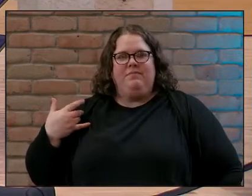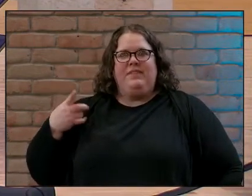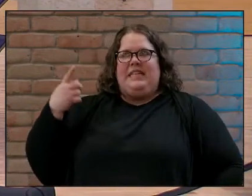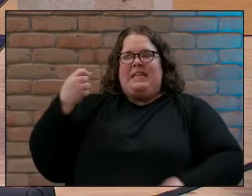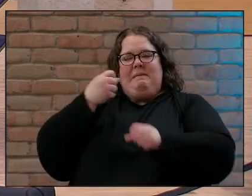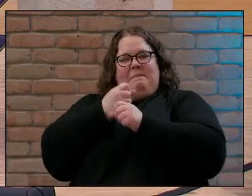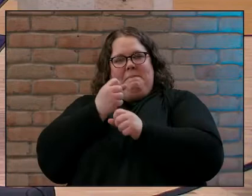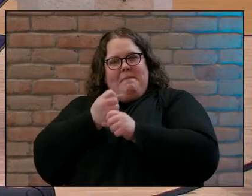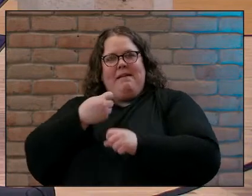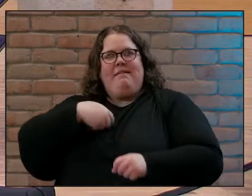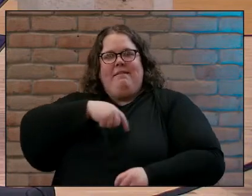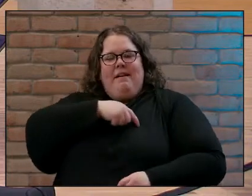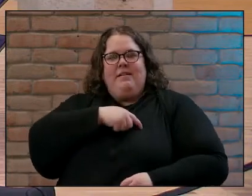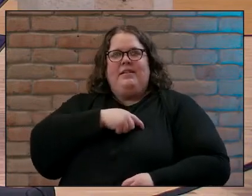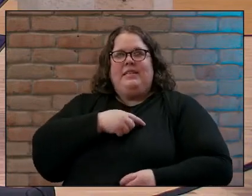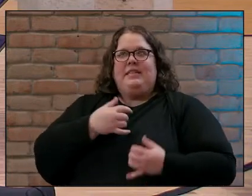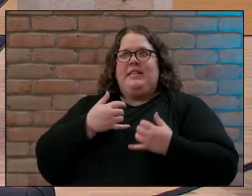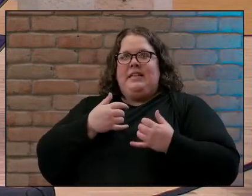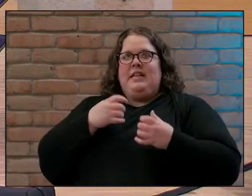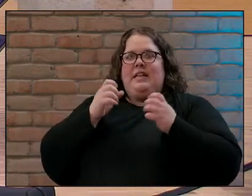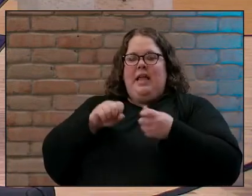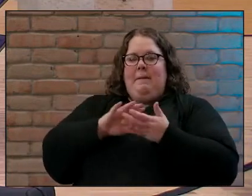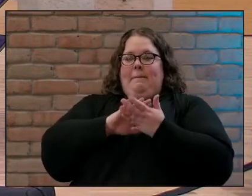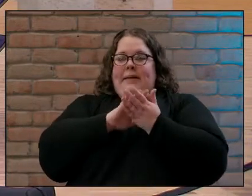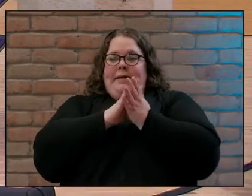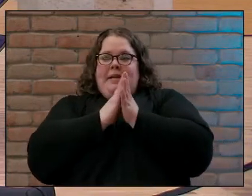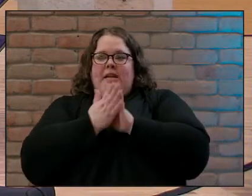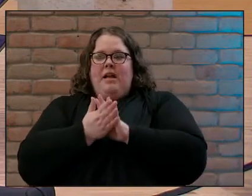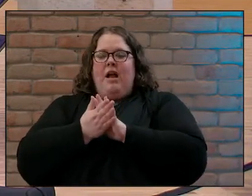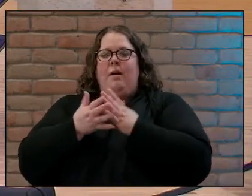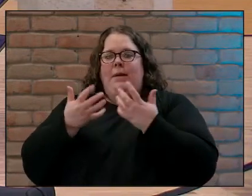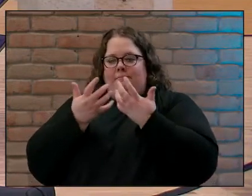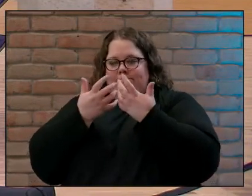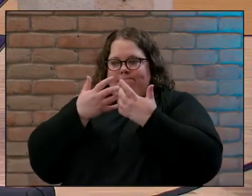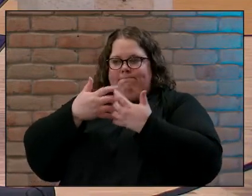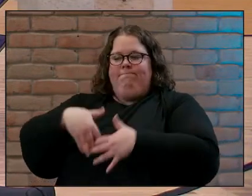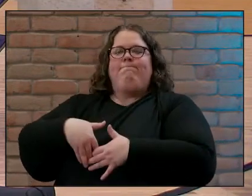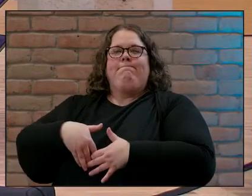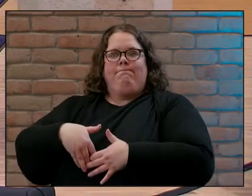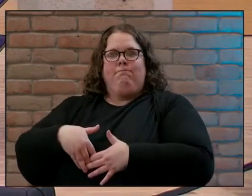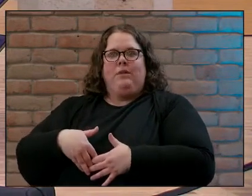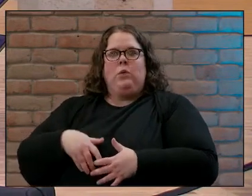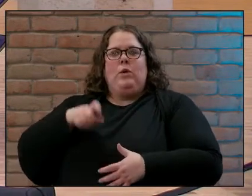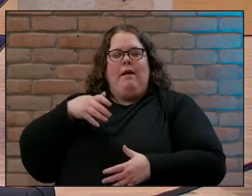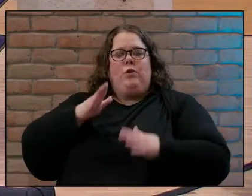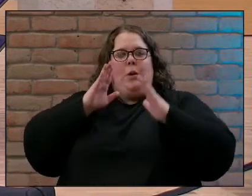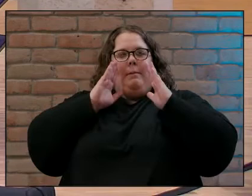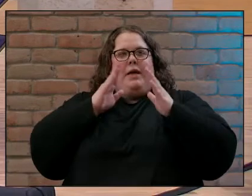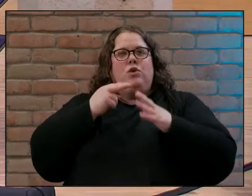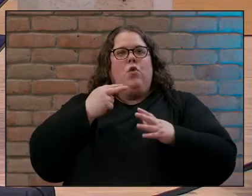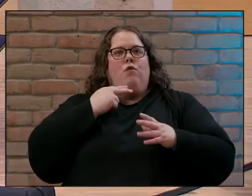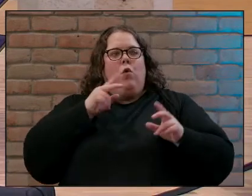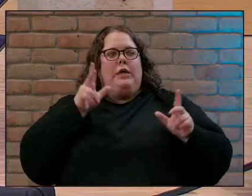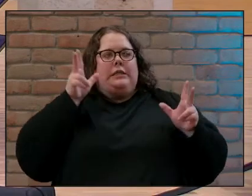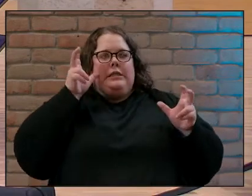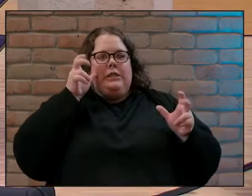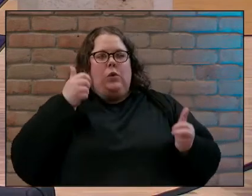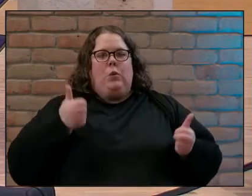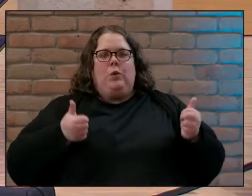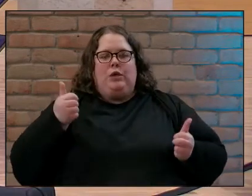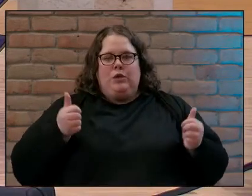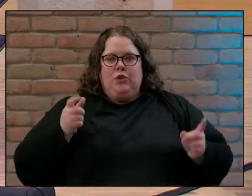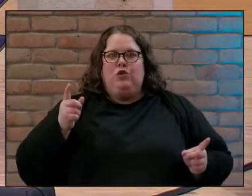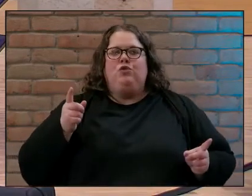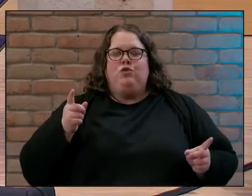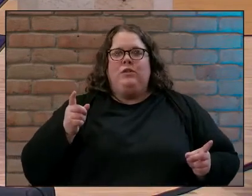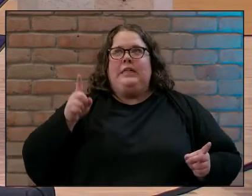fully who God has created us to be we have to pay attention to whose voice we're listening to and the invitation to put on our